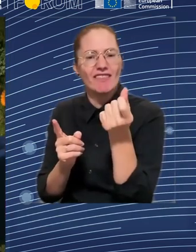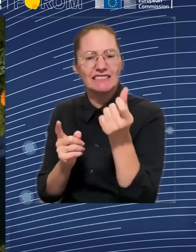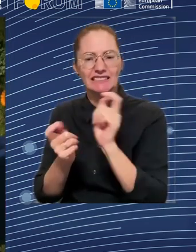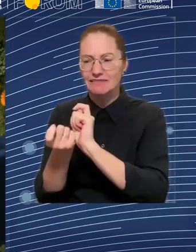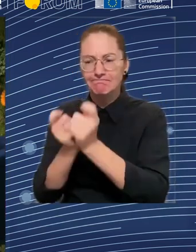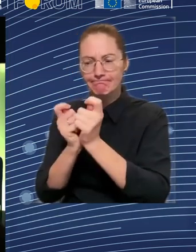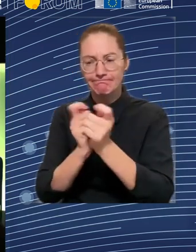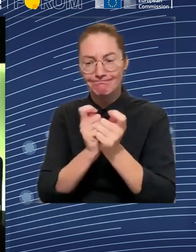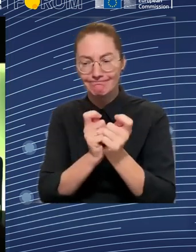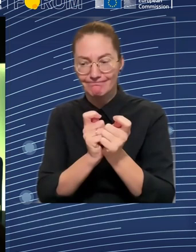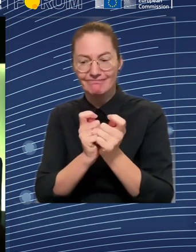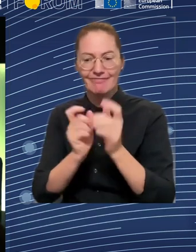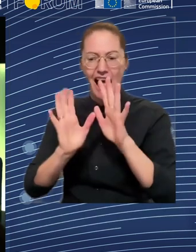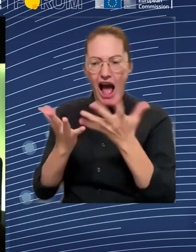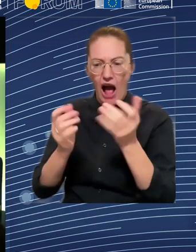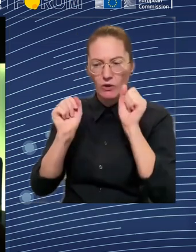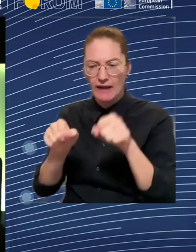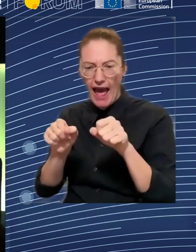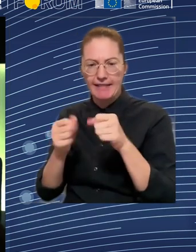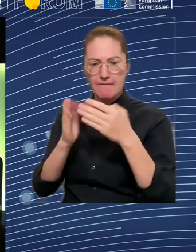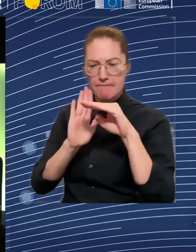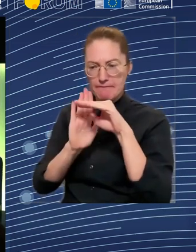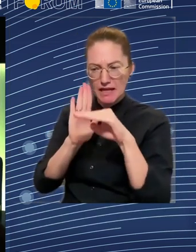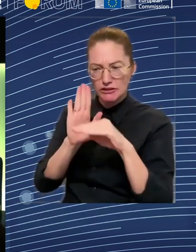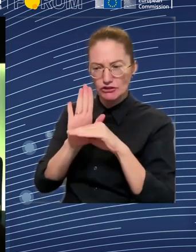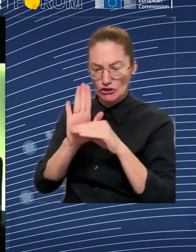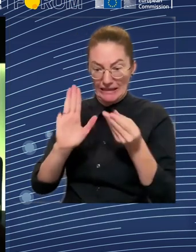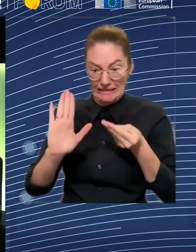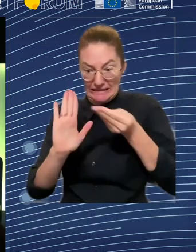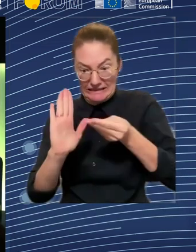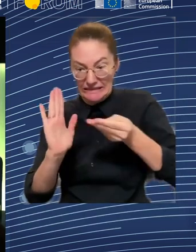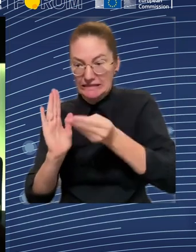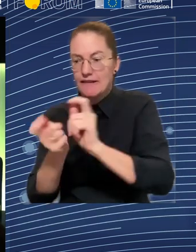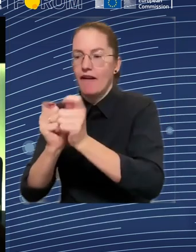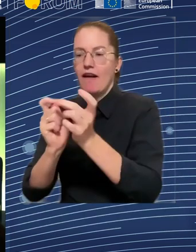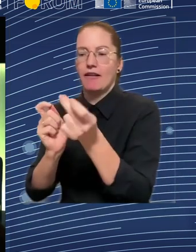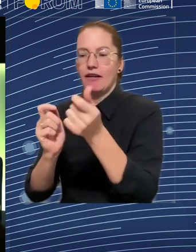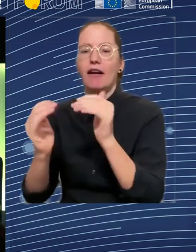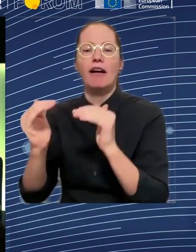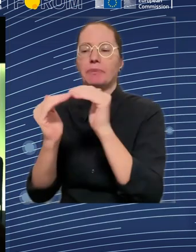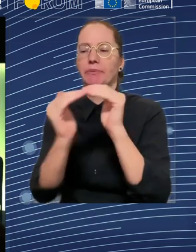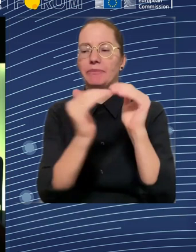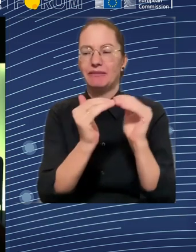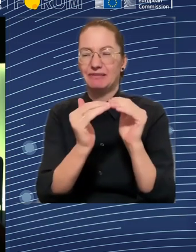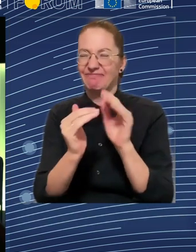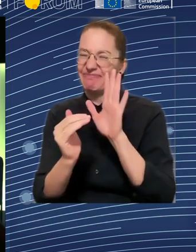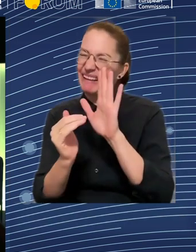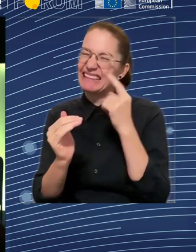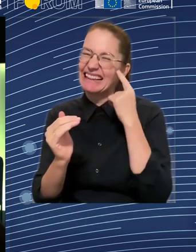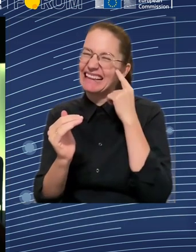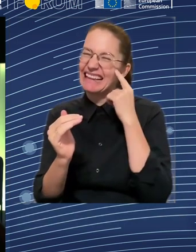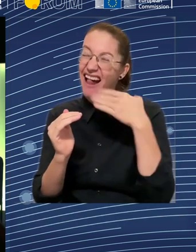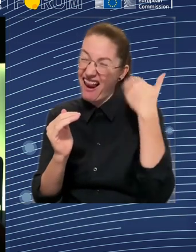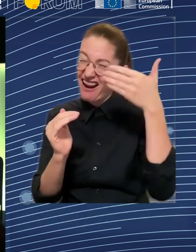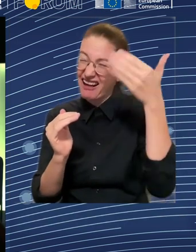regional areas? I mean, regional and local levels must work together to bolster the policies that we